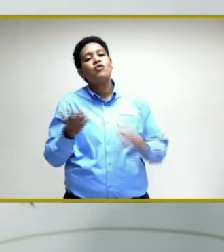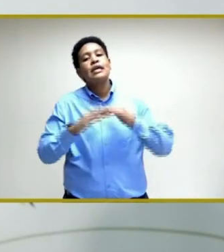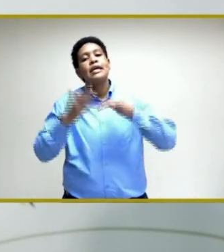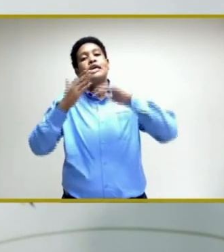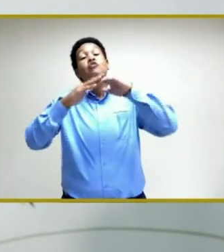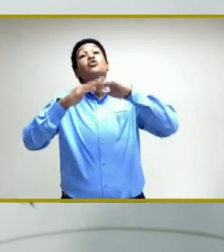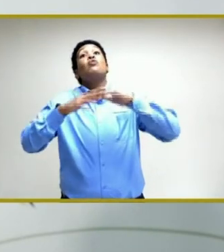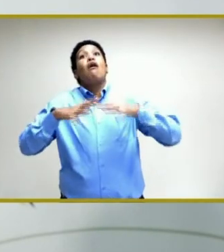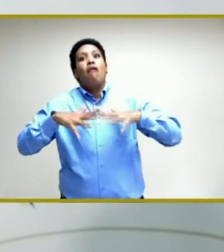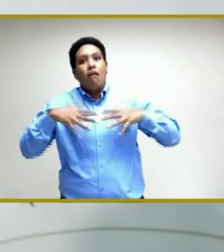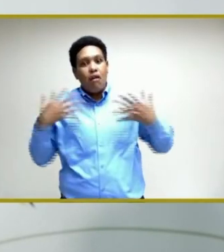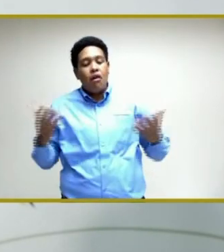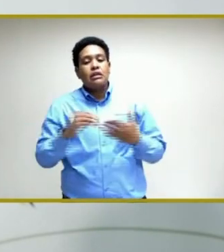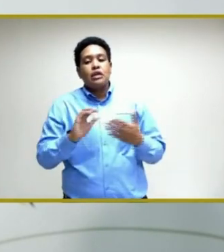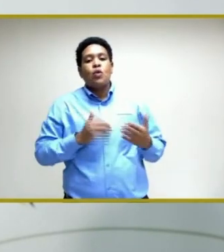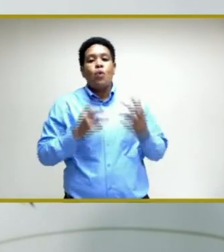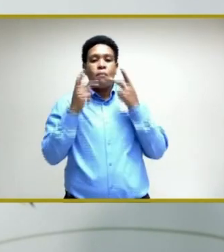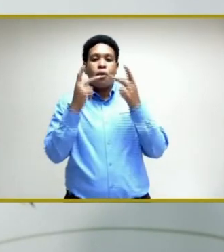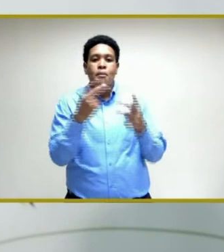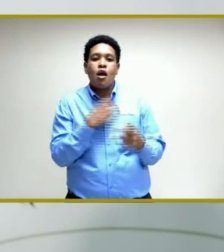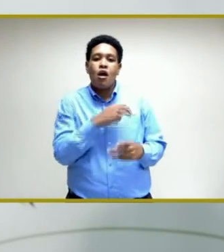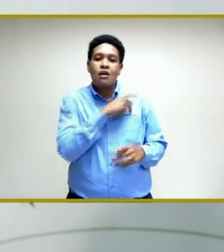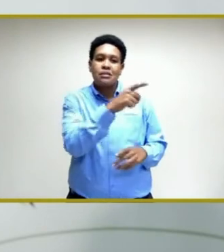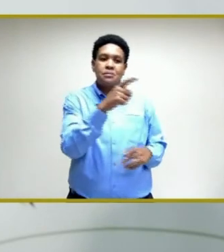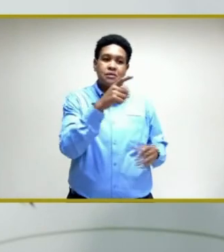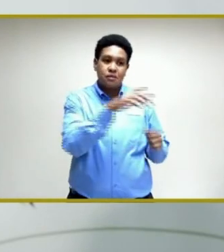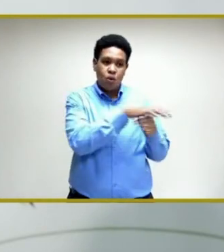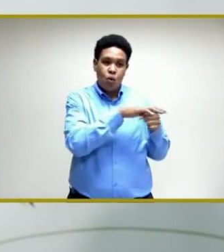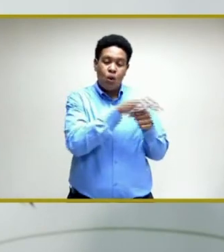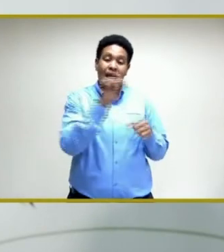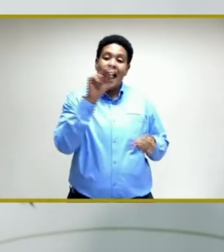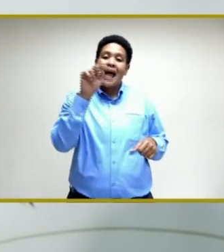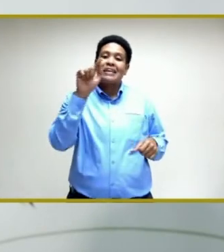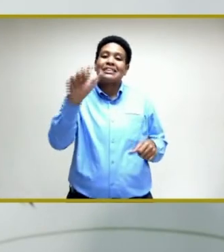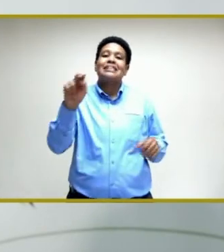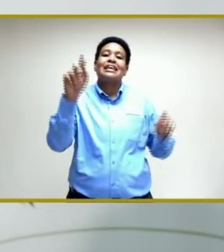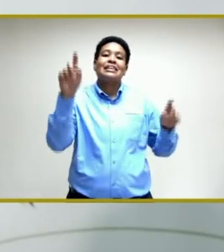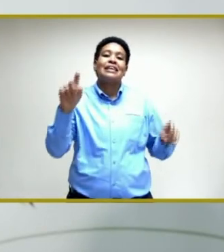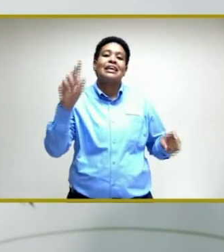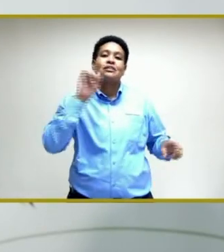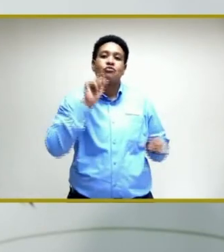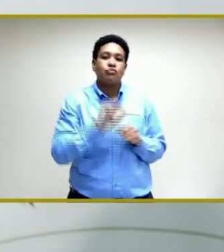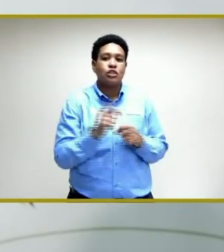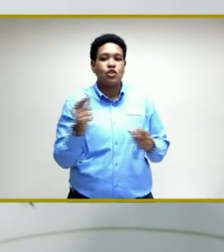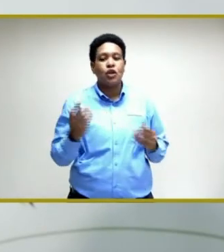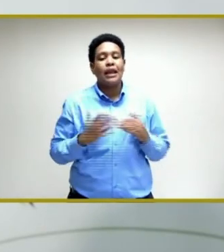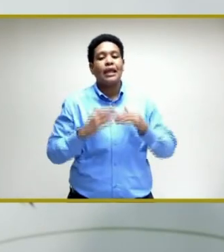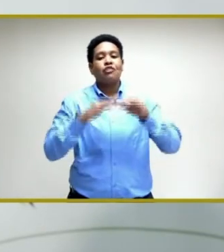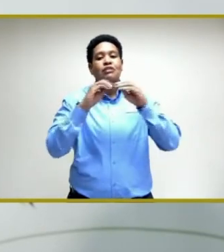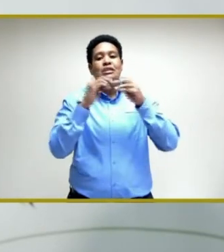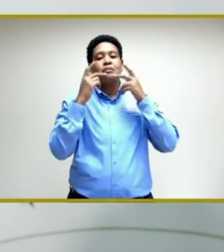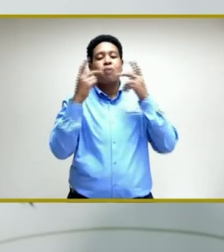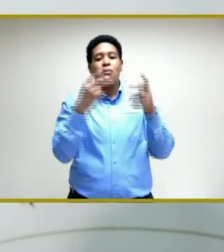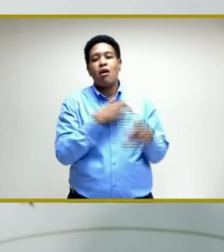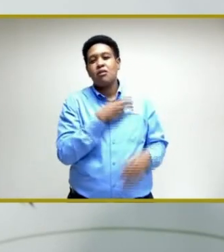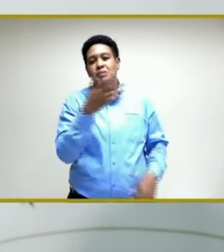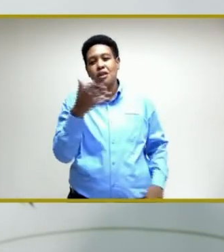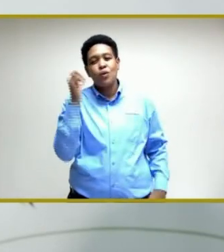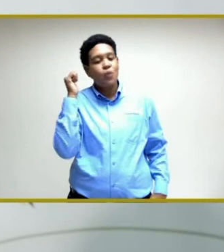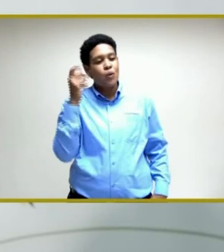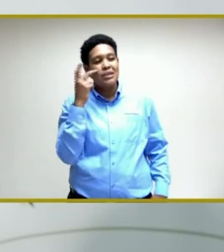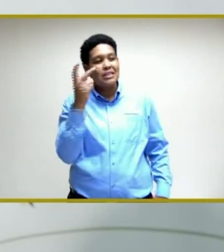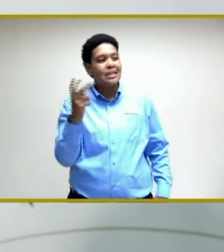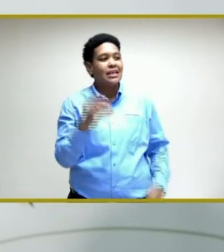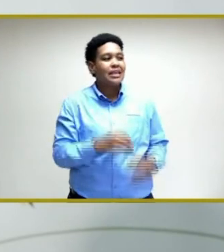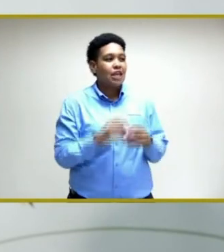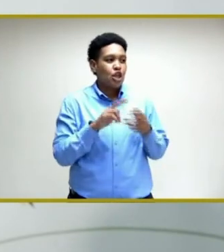significantly in our public hospital sites the antigen testing that is done. You won't see it in